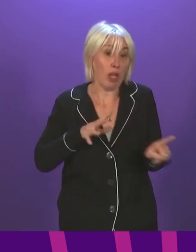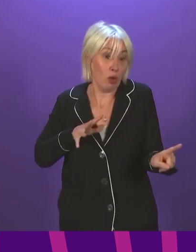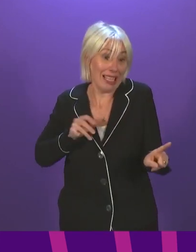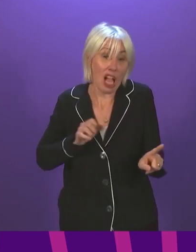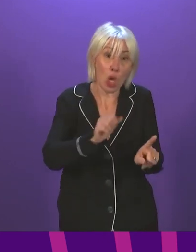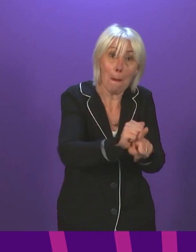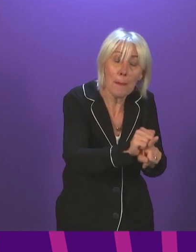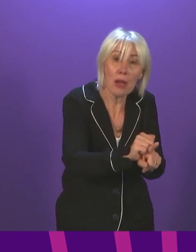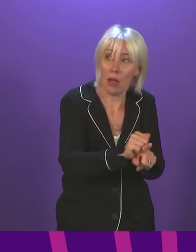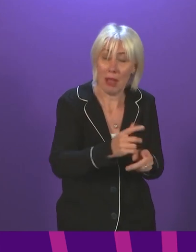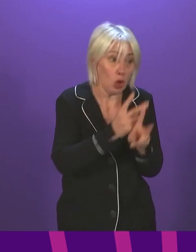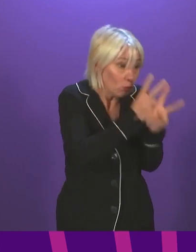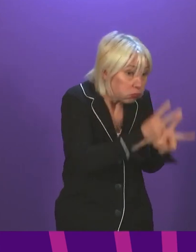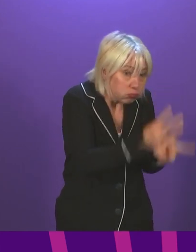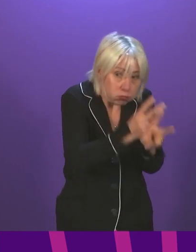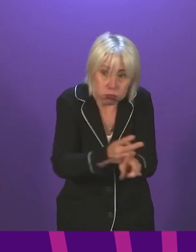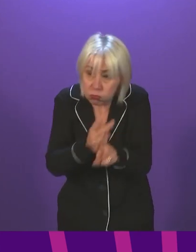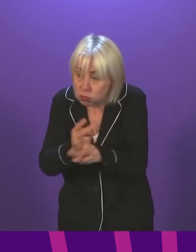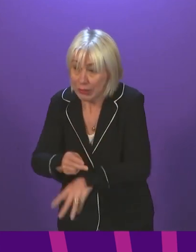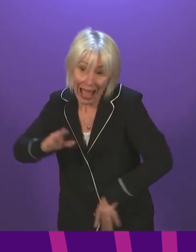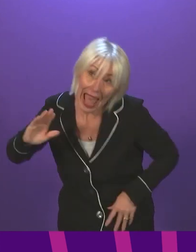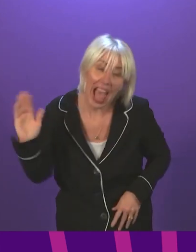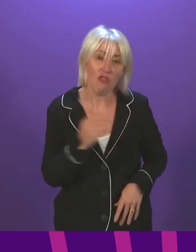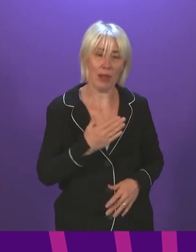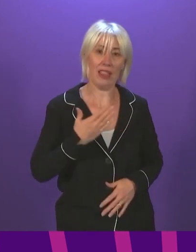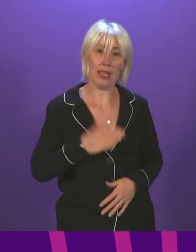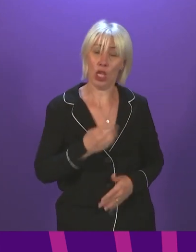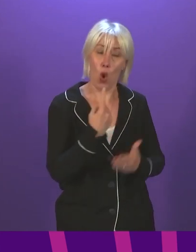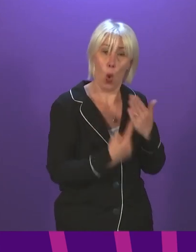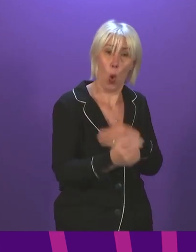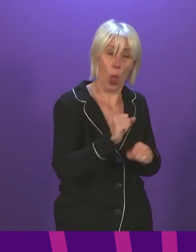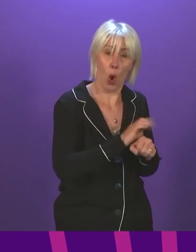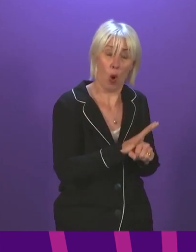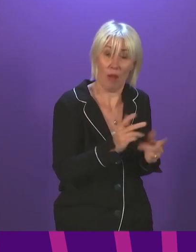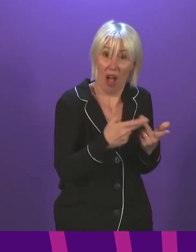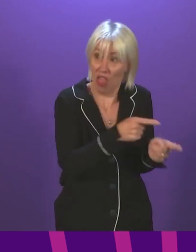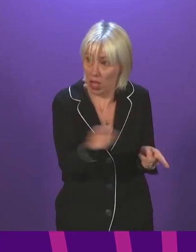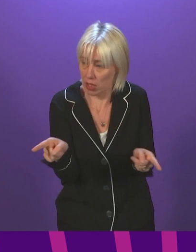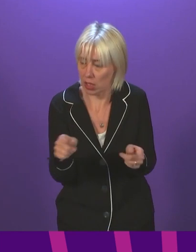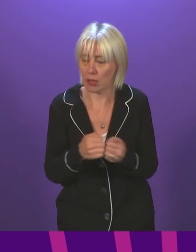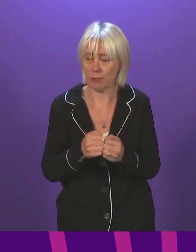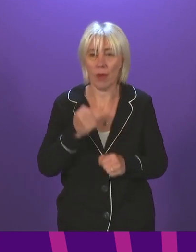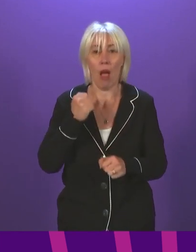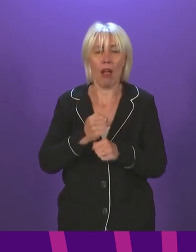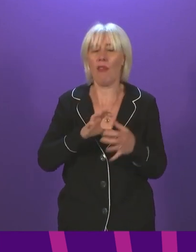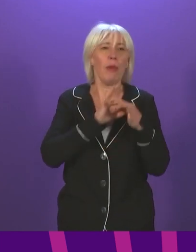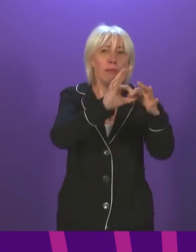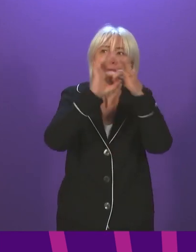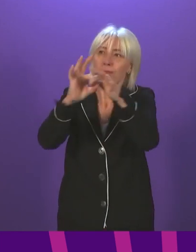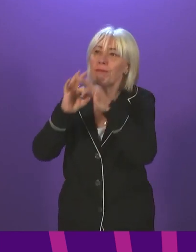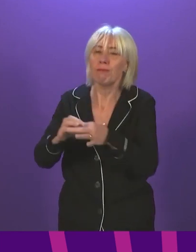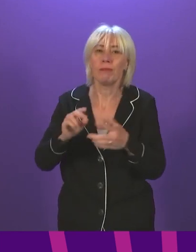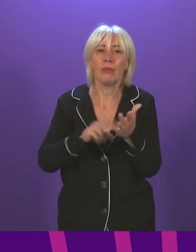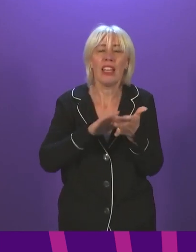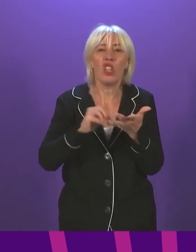on a backlog and care for everyone who needs it, not just COVID patients. The government continues to work closely with health boards to help manage